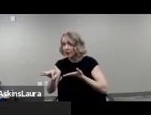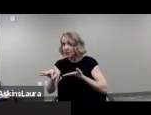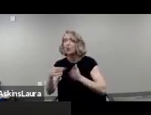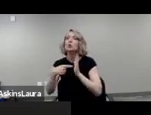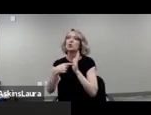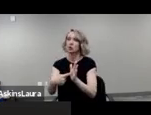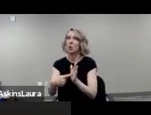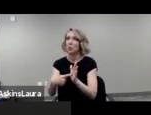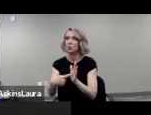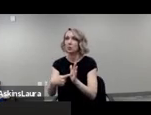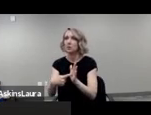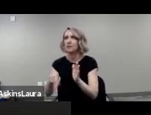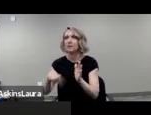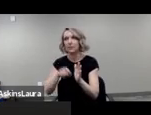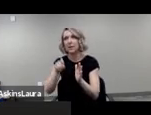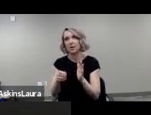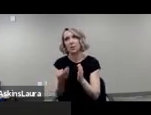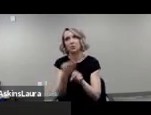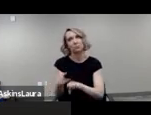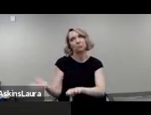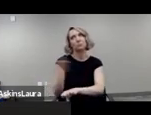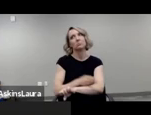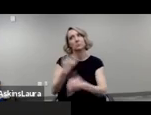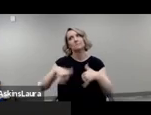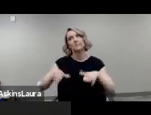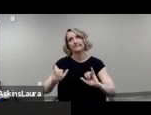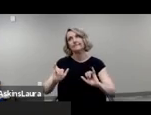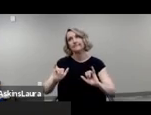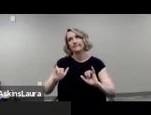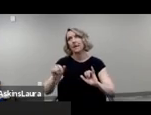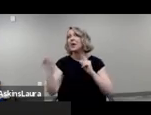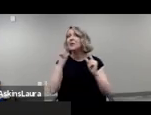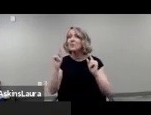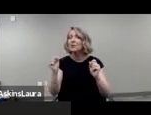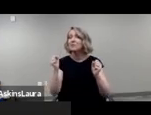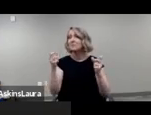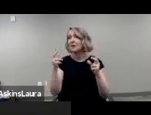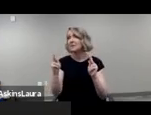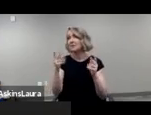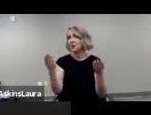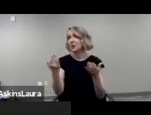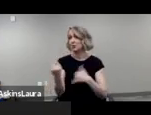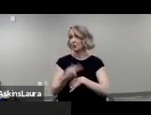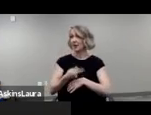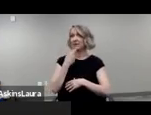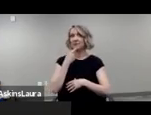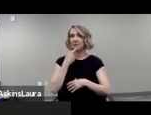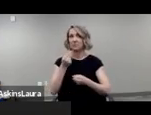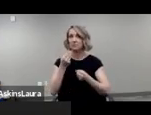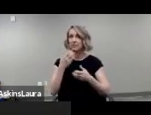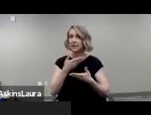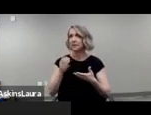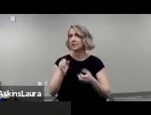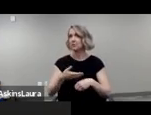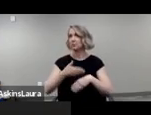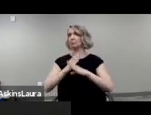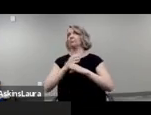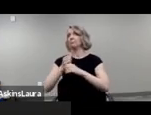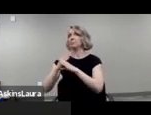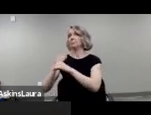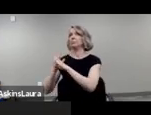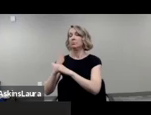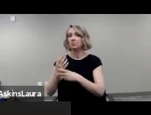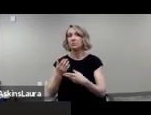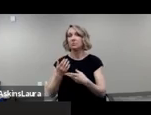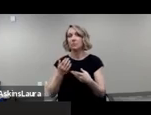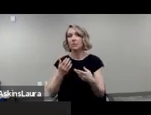panelists um there are a lot of issues that may get in the way if not for the appropriate accommodations or the public